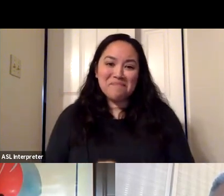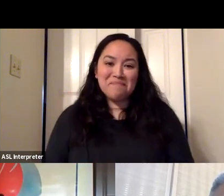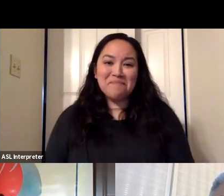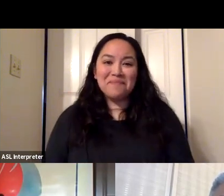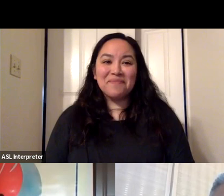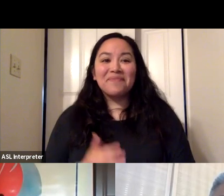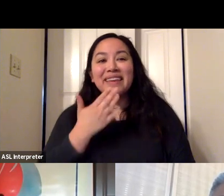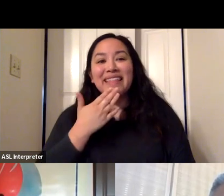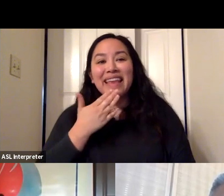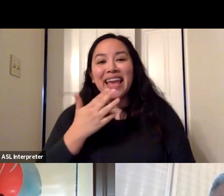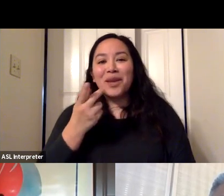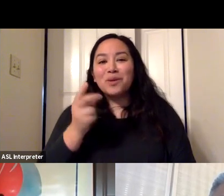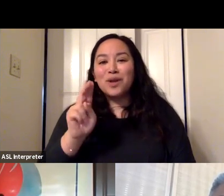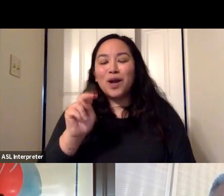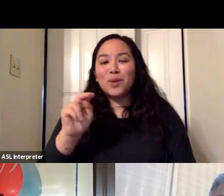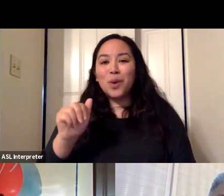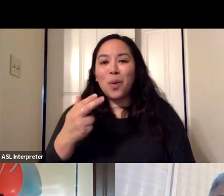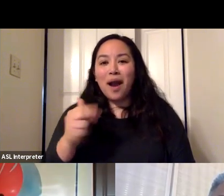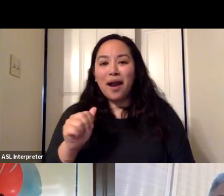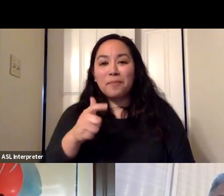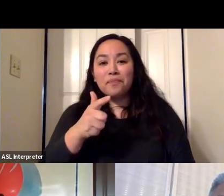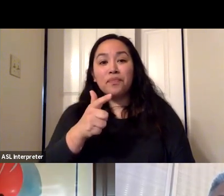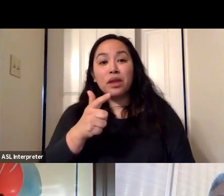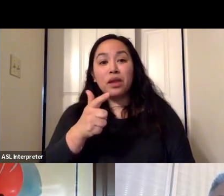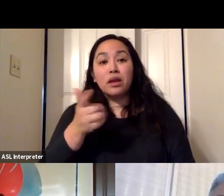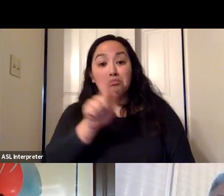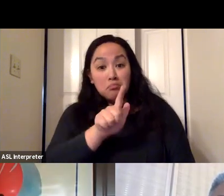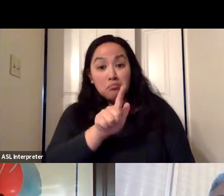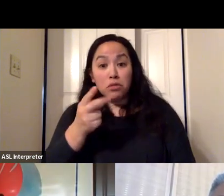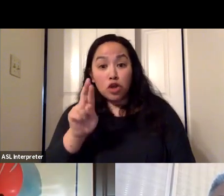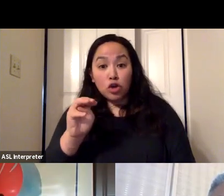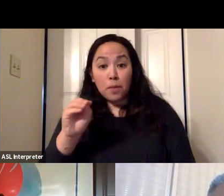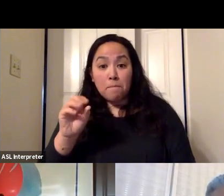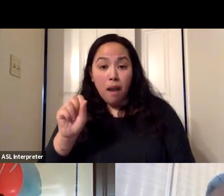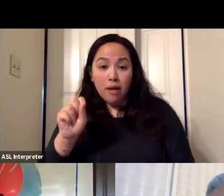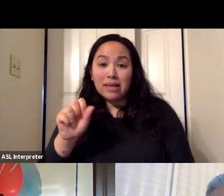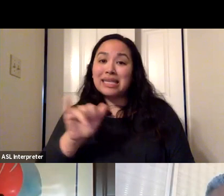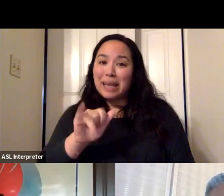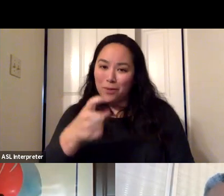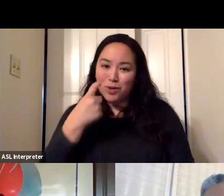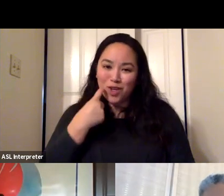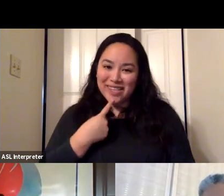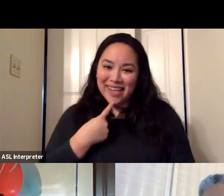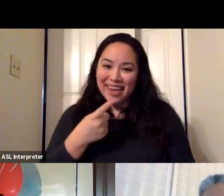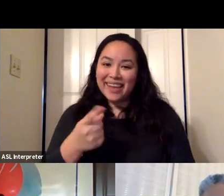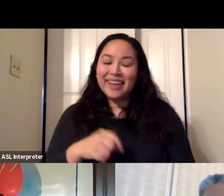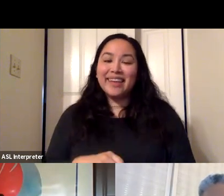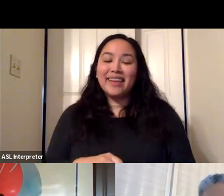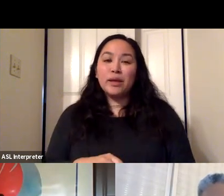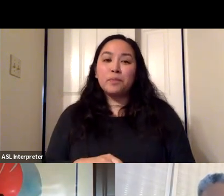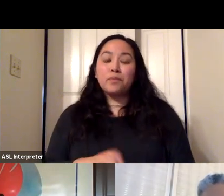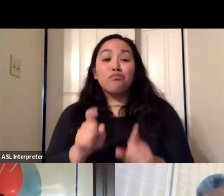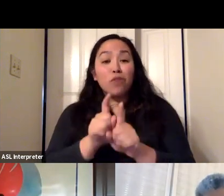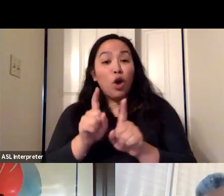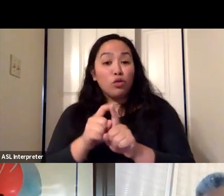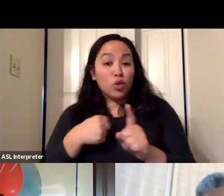Thank you, Dr. Noha. Dr. Moss. Yeah, I would echo what Noha said and I would add,